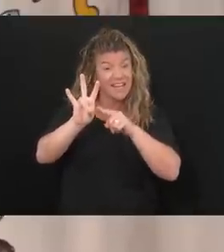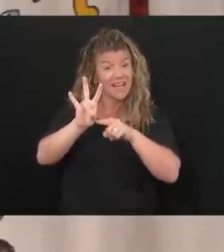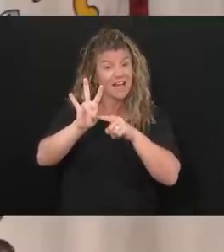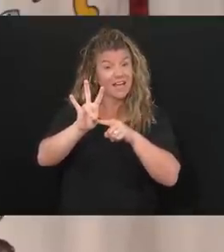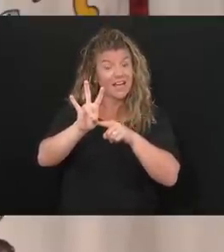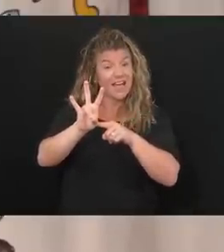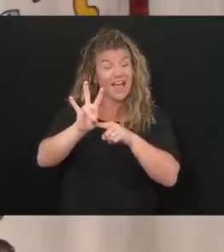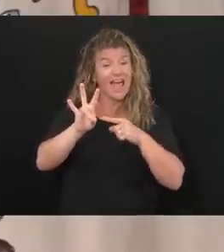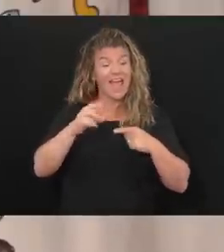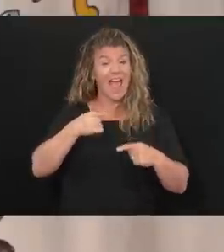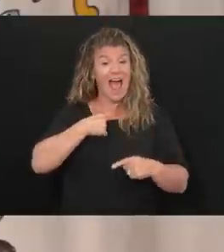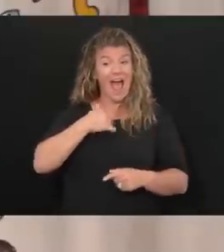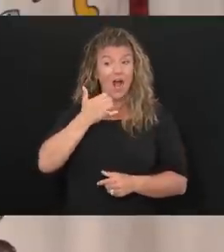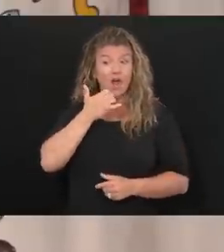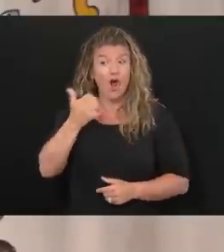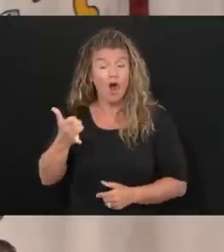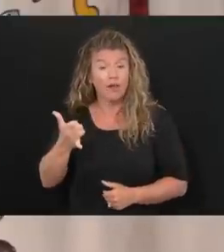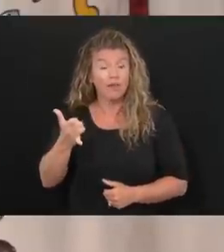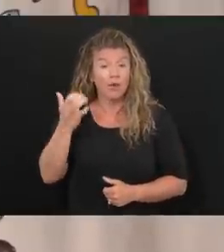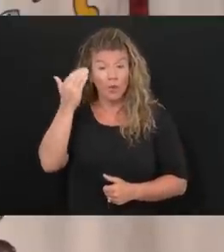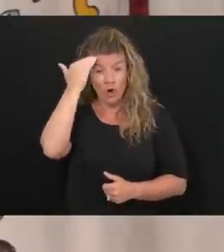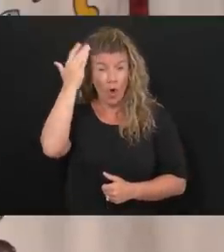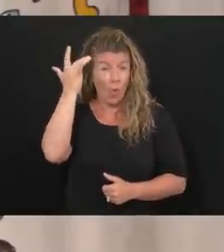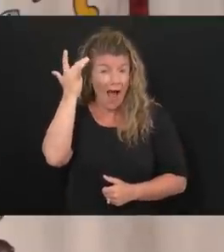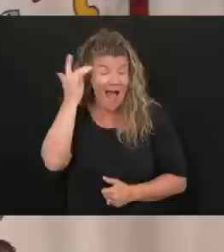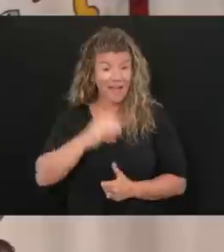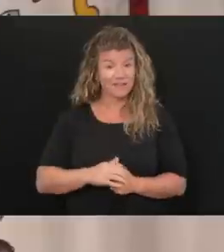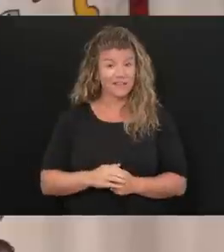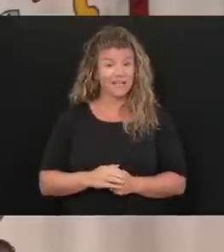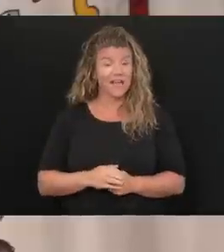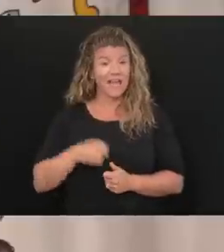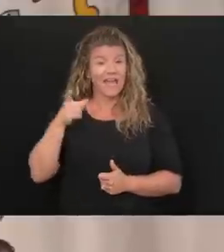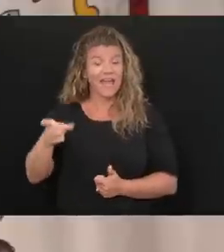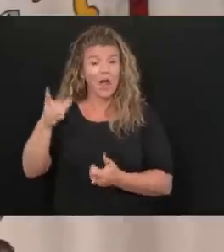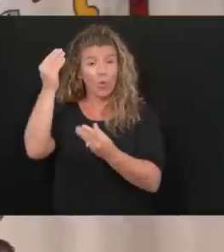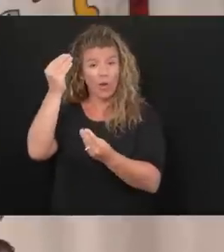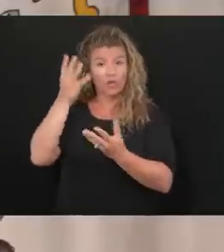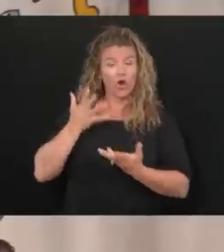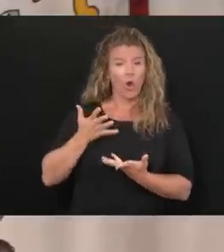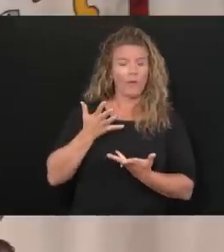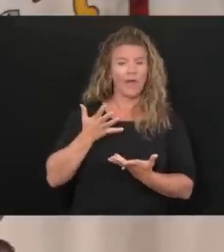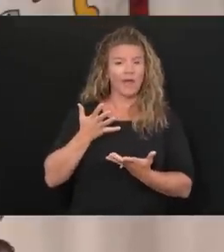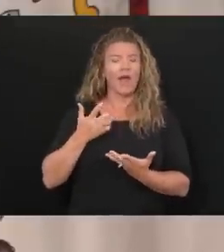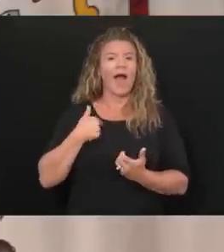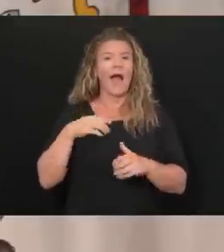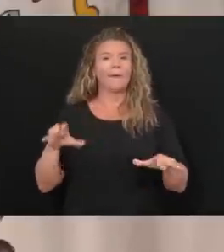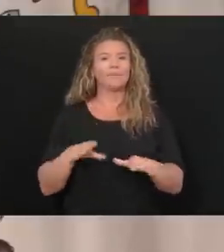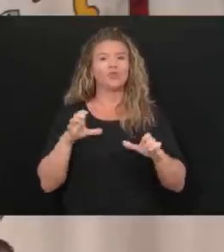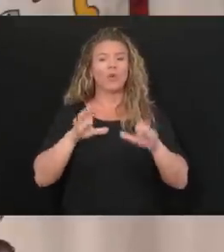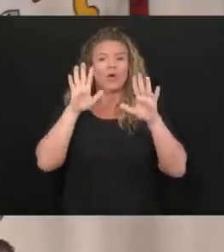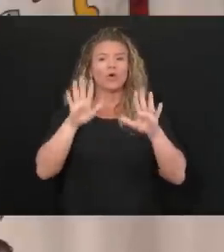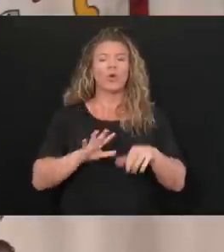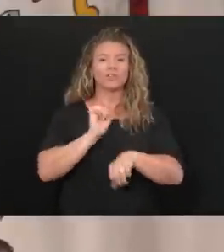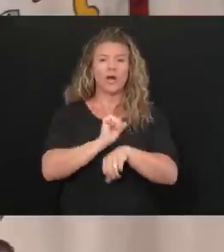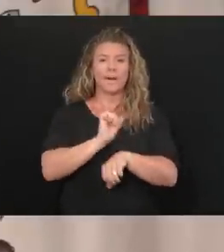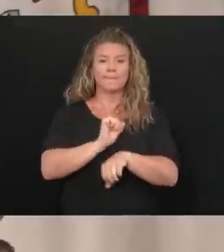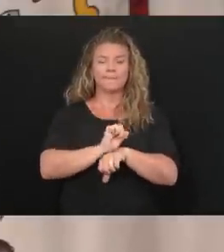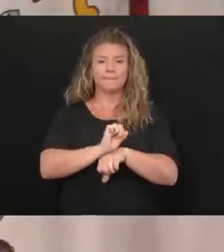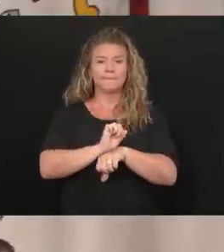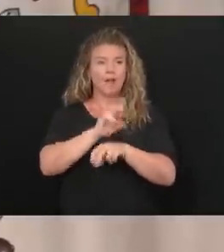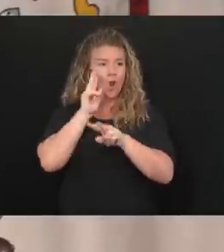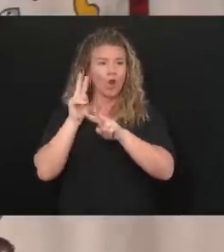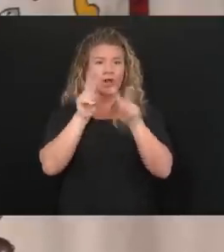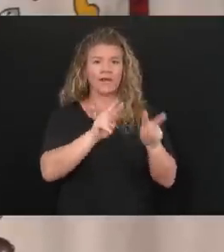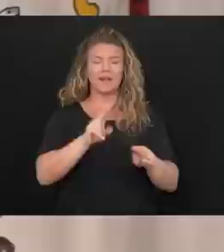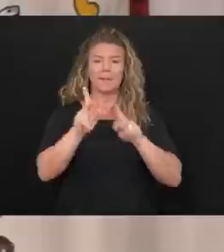he wanted to call me about? He wanted to call me to tell me how great a job that the governor's doing in looking out for the people of West Virginia.